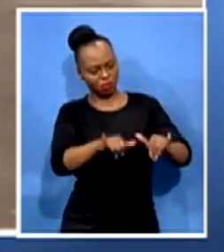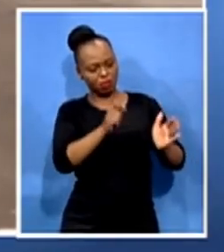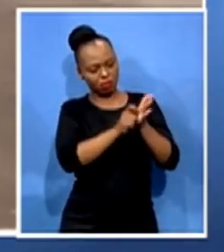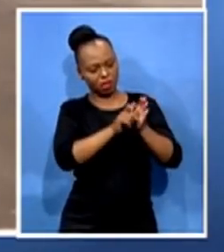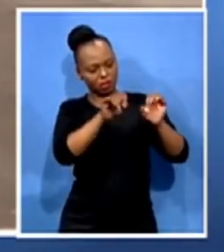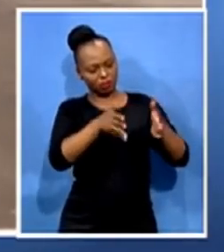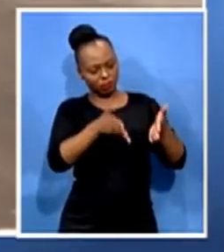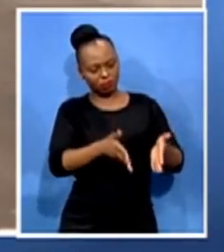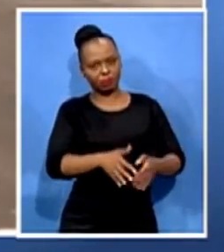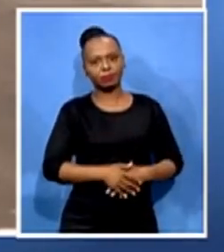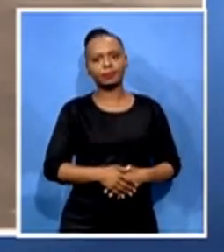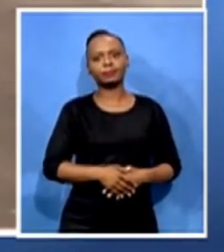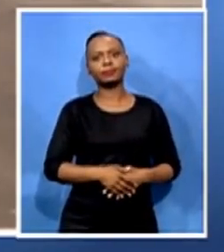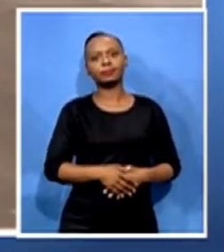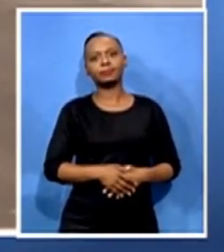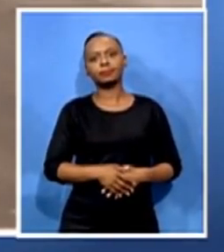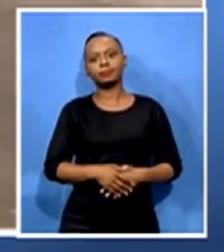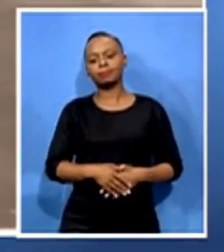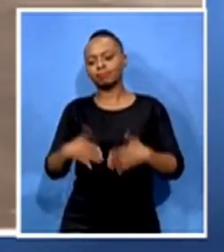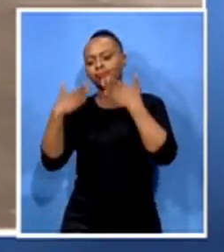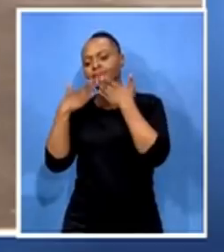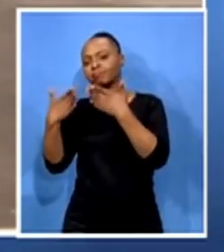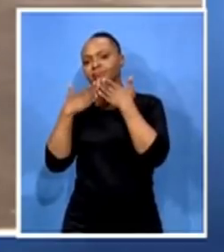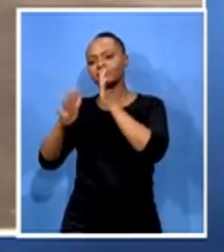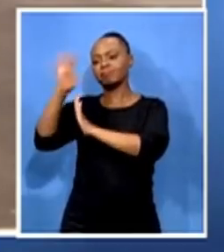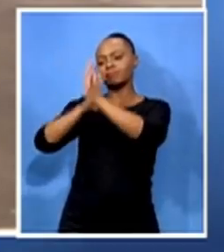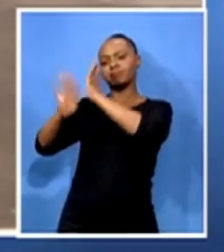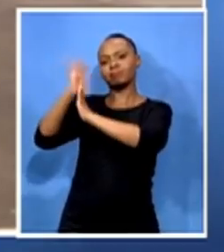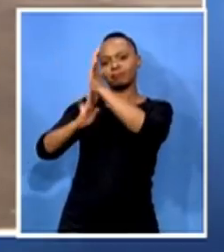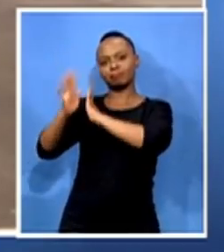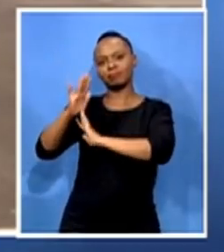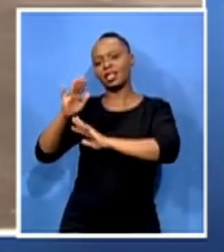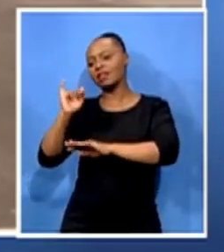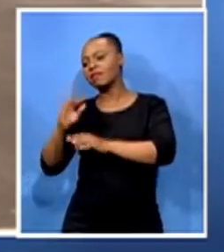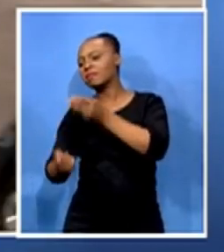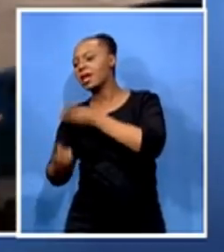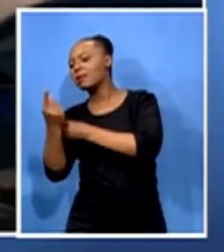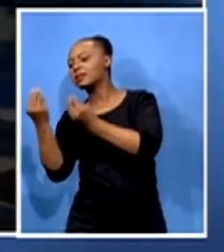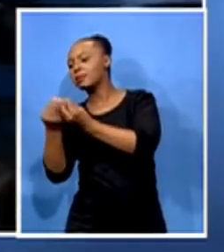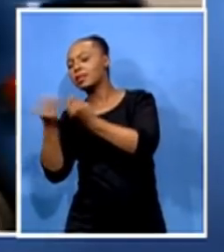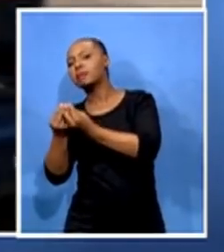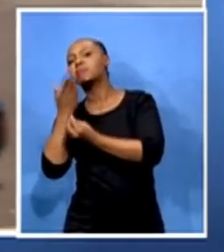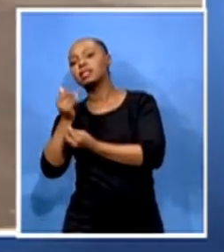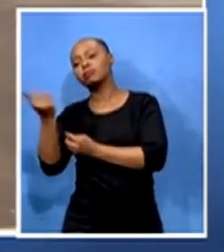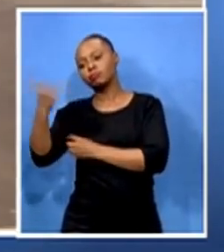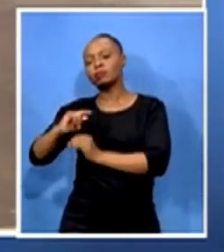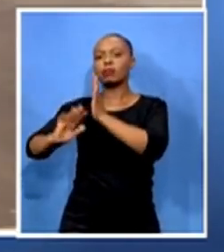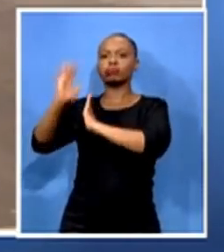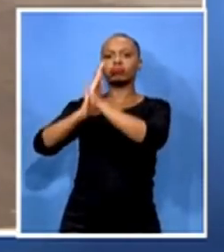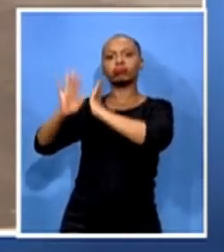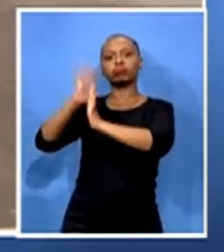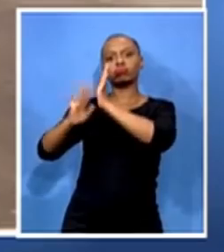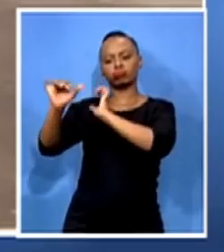much indeed for your reporting. Come back to us if there's any further developments. We'll get you on air. Get the view of the very latest from the Western Cape.